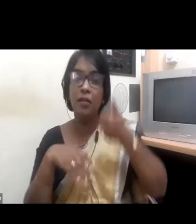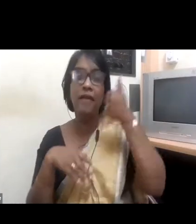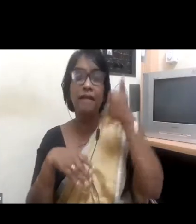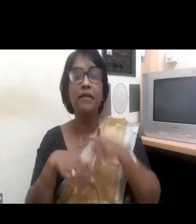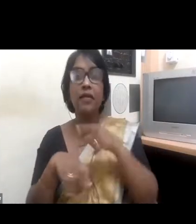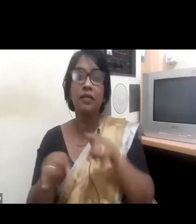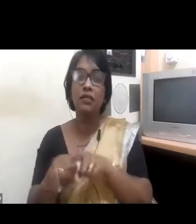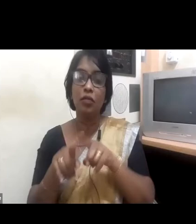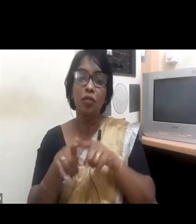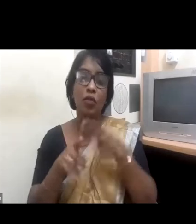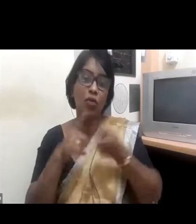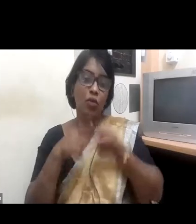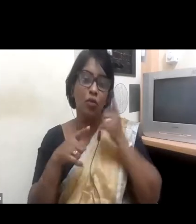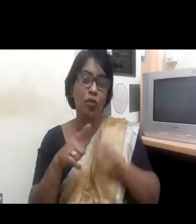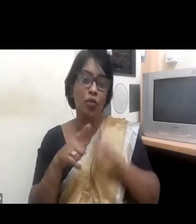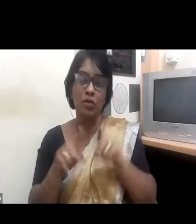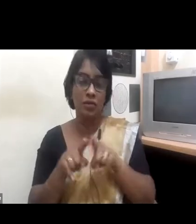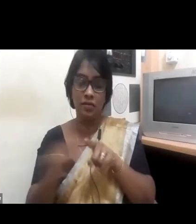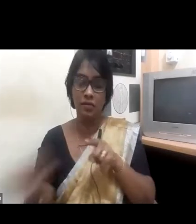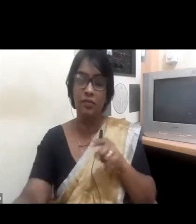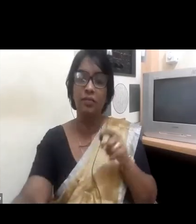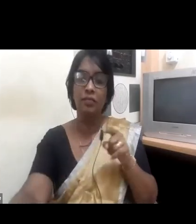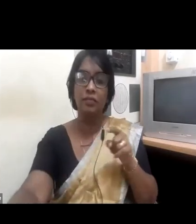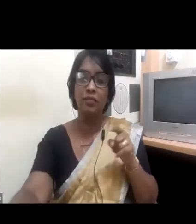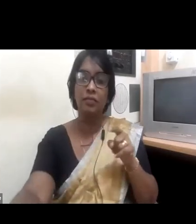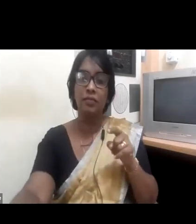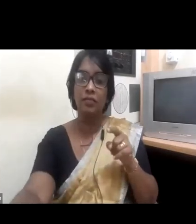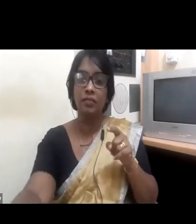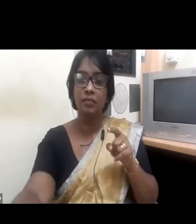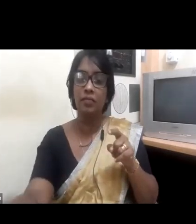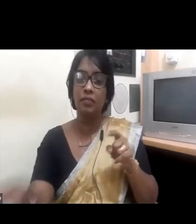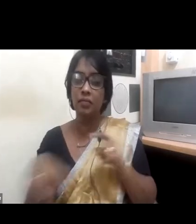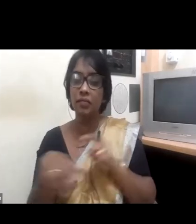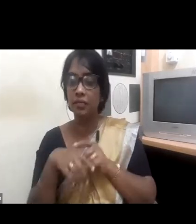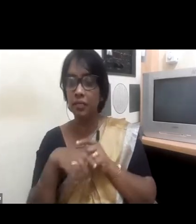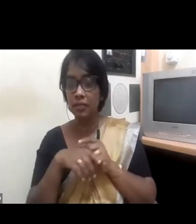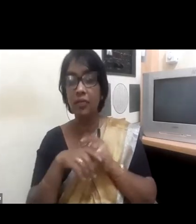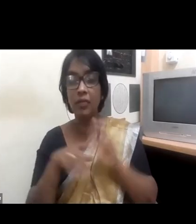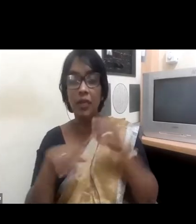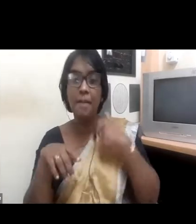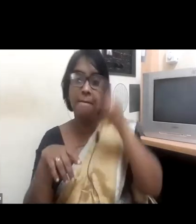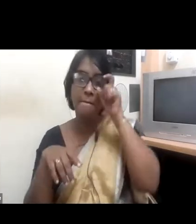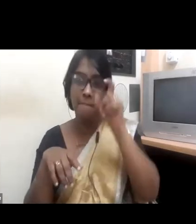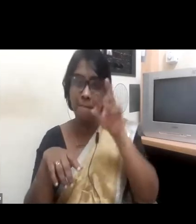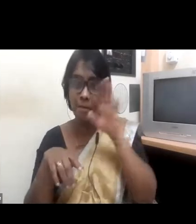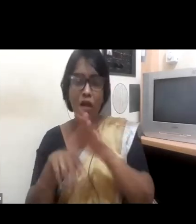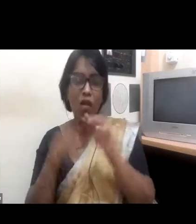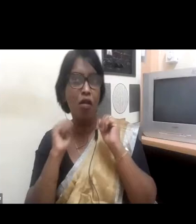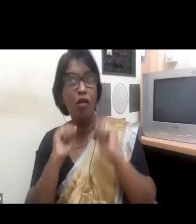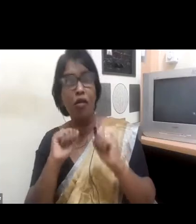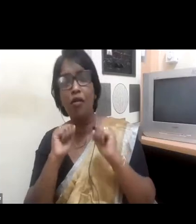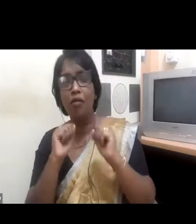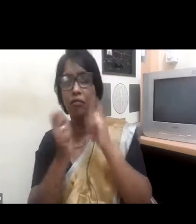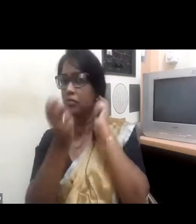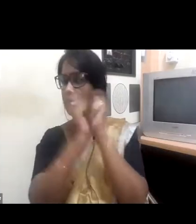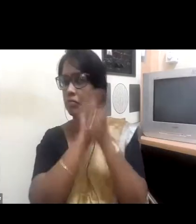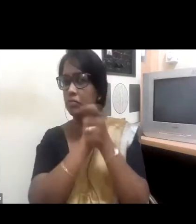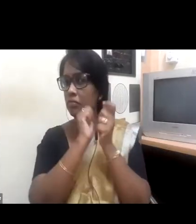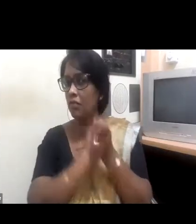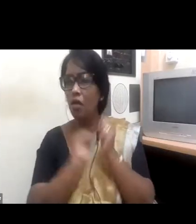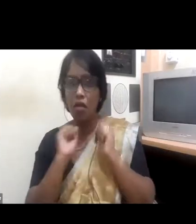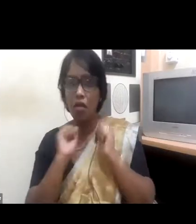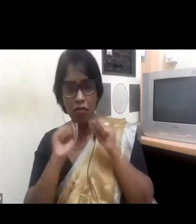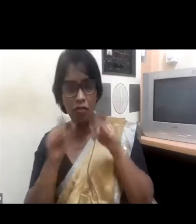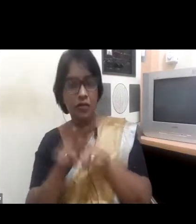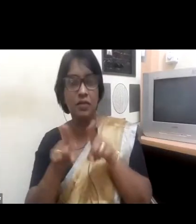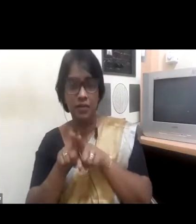So, I mean, we are looking to see how we change the shift and we are very pleased. So we have a